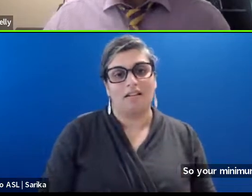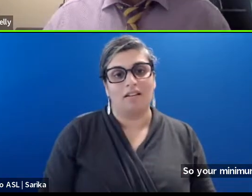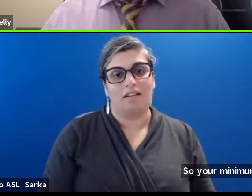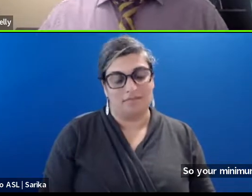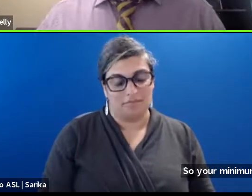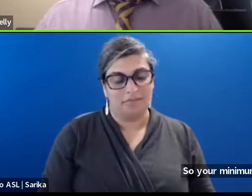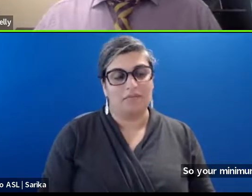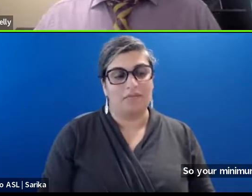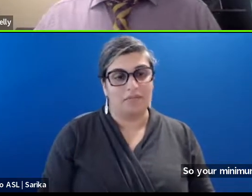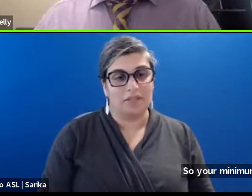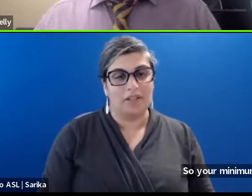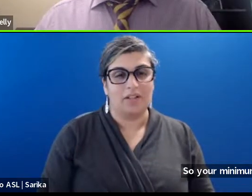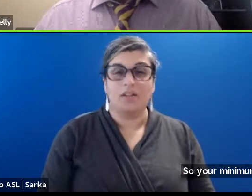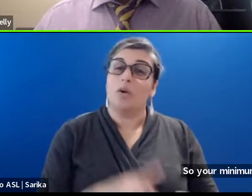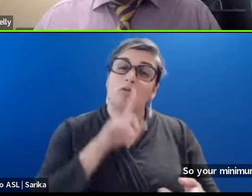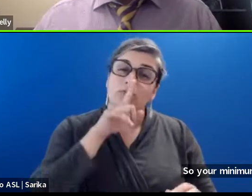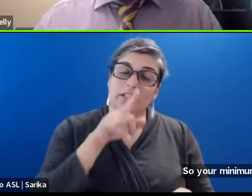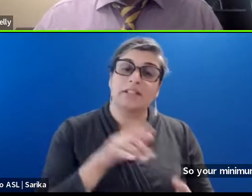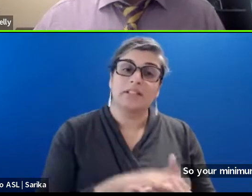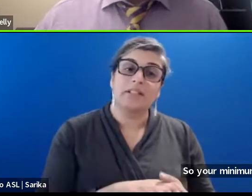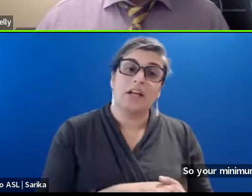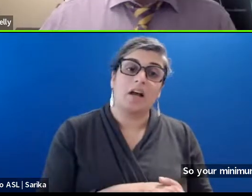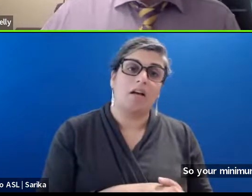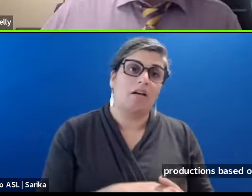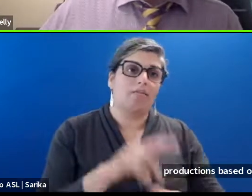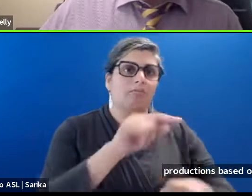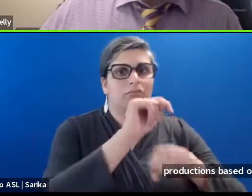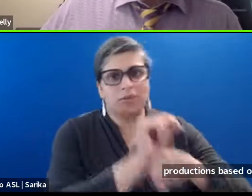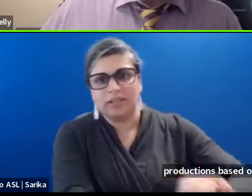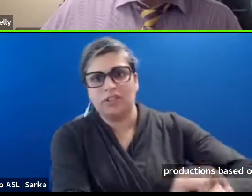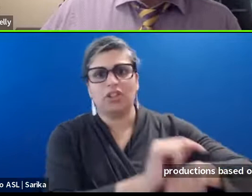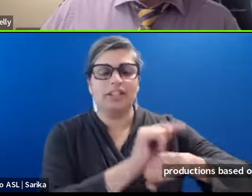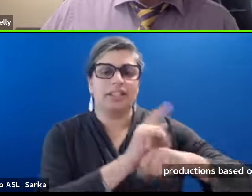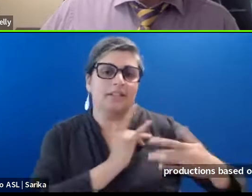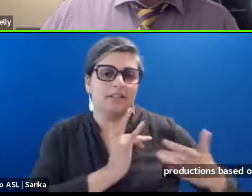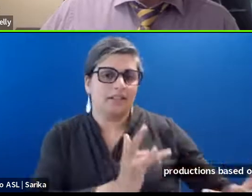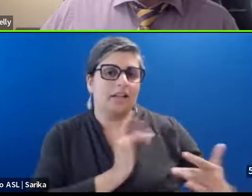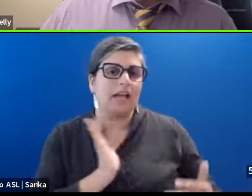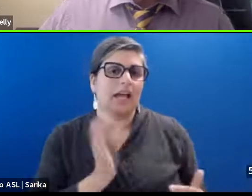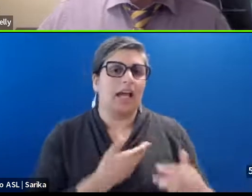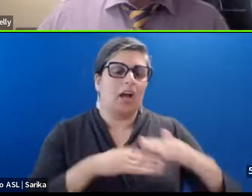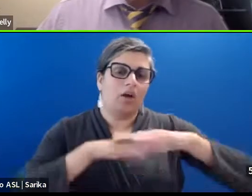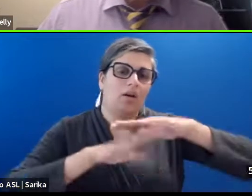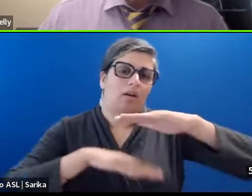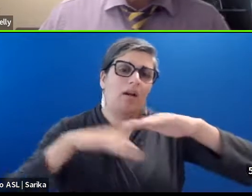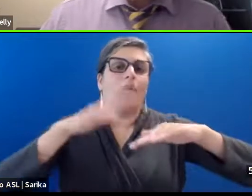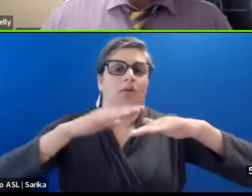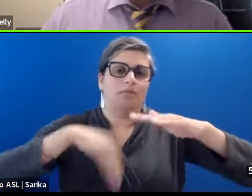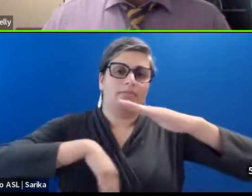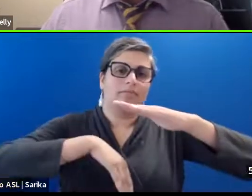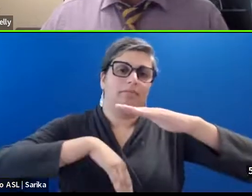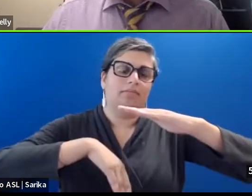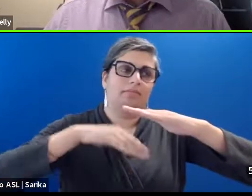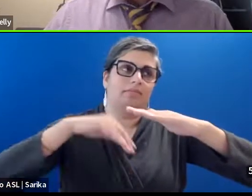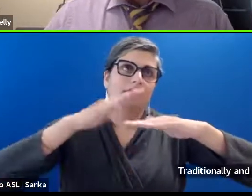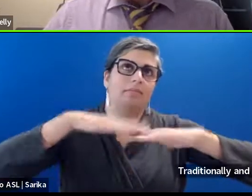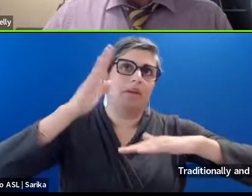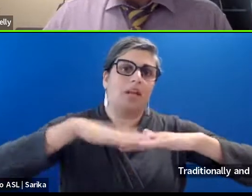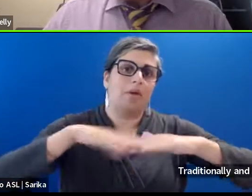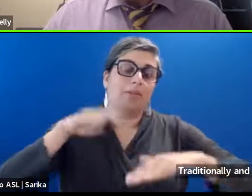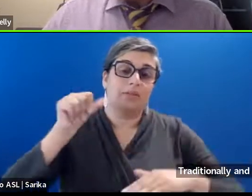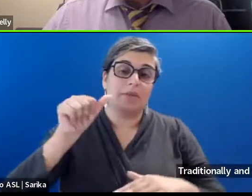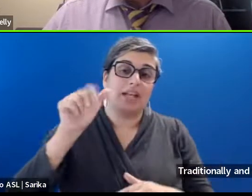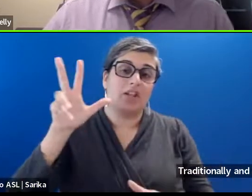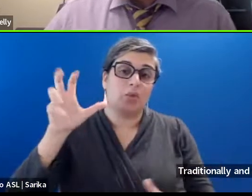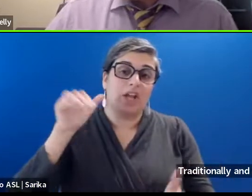,000. Um. Traditionally. typically. Our. Minimum. Spend is 300,000. Um. And